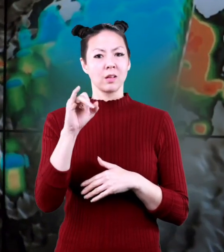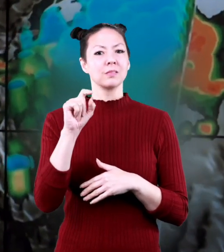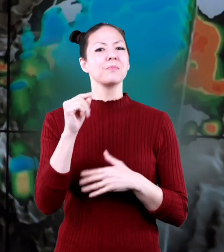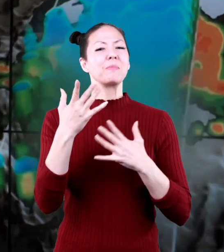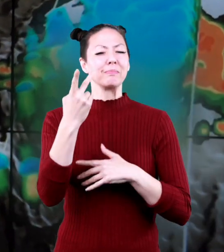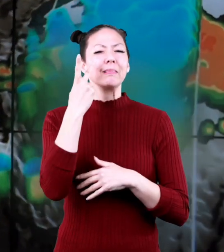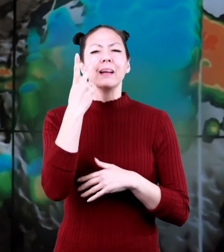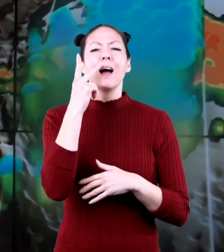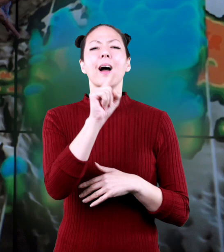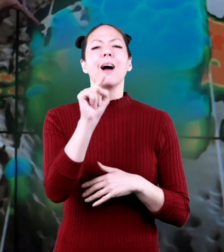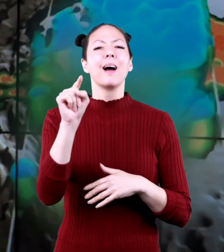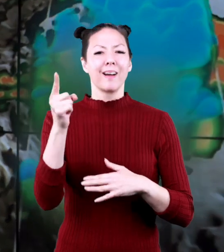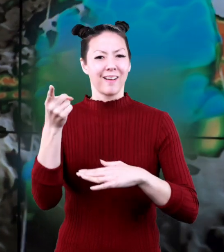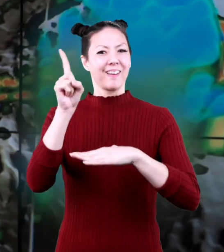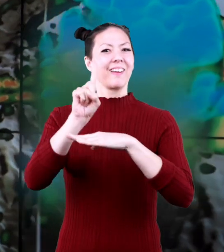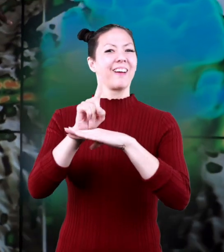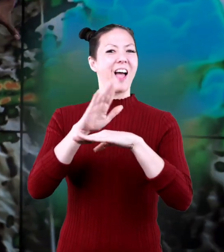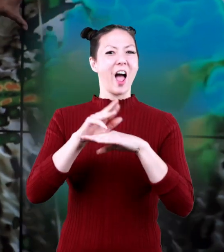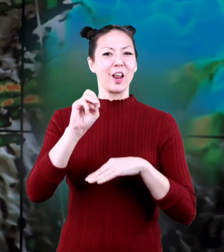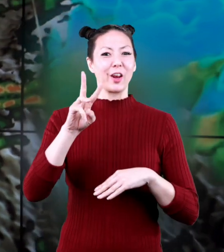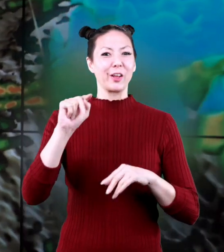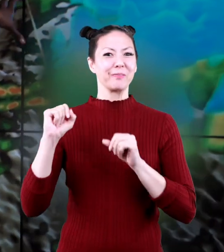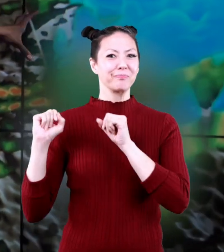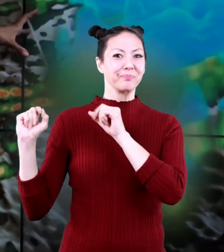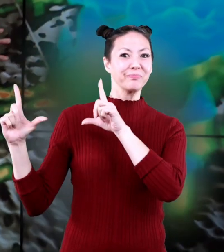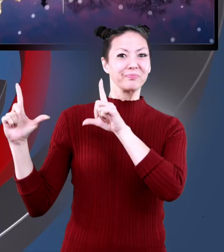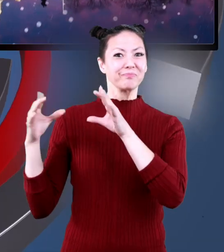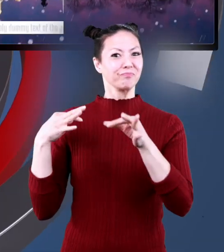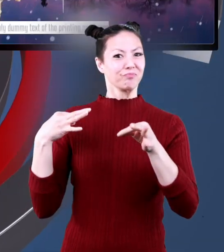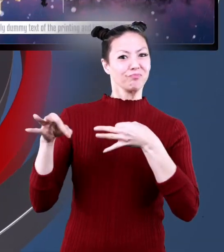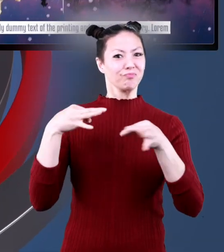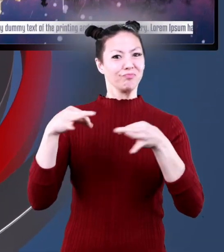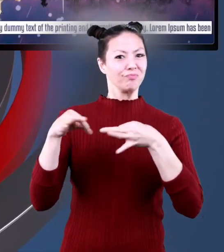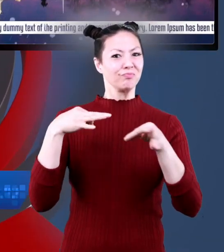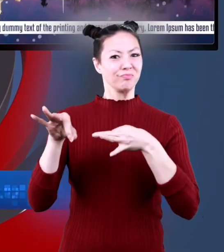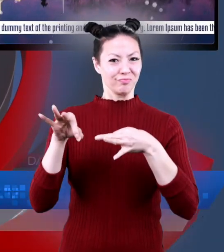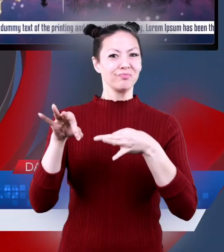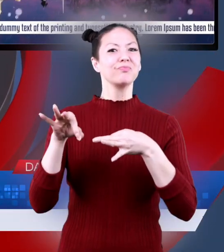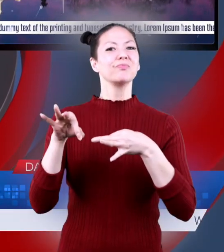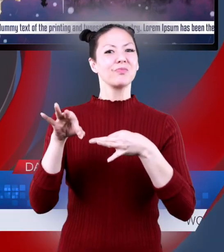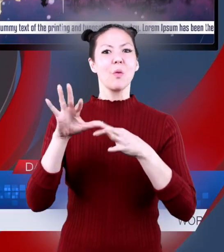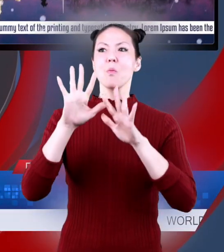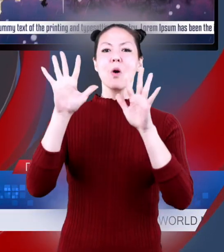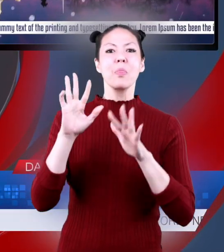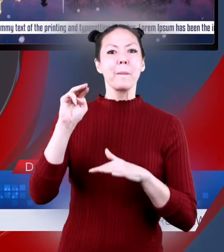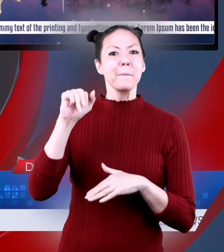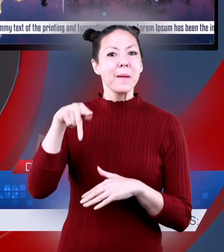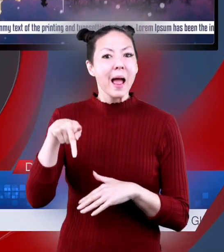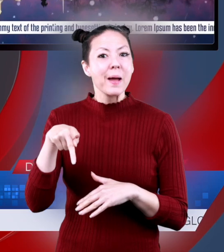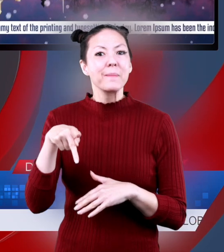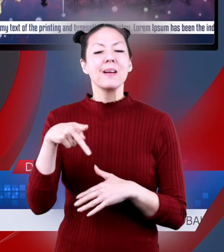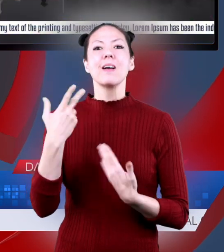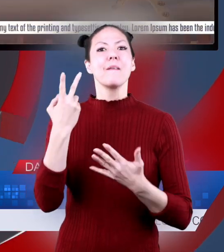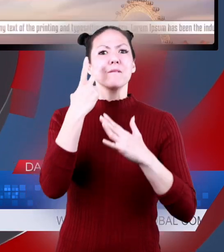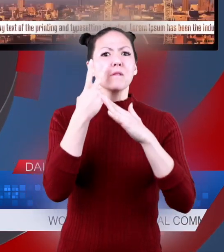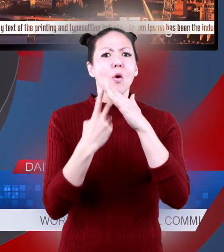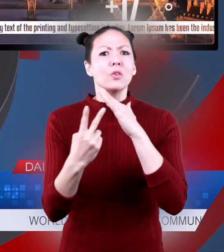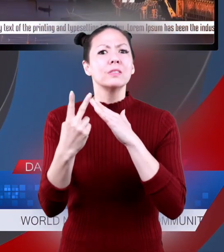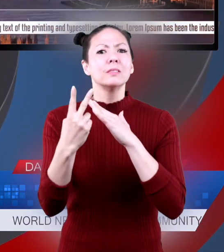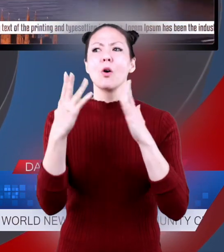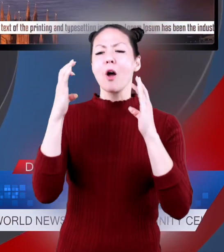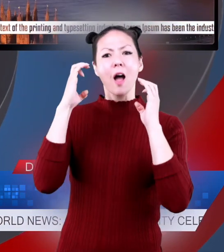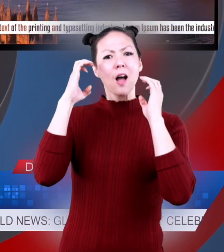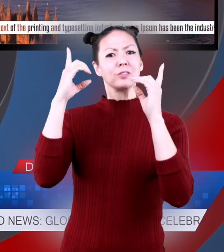seen a meteorologist sometime on the news. They are the people who stand in front of a weather map and give forecasts,